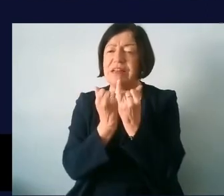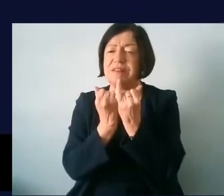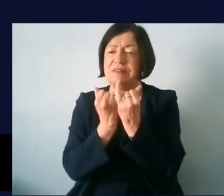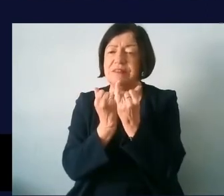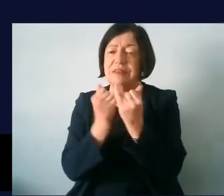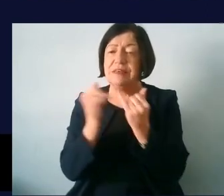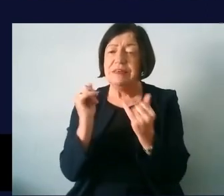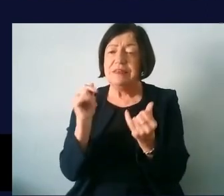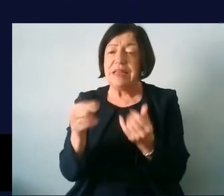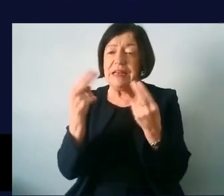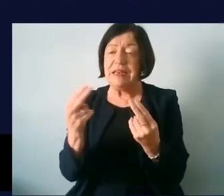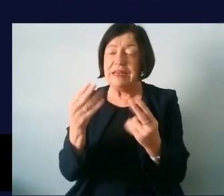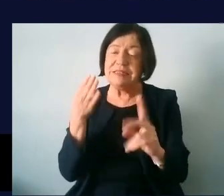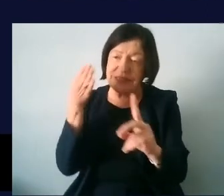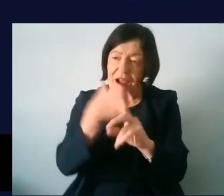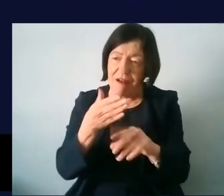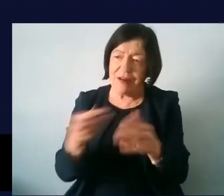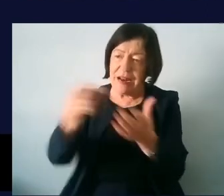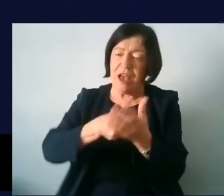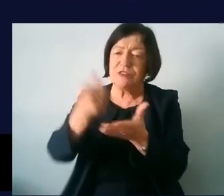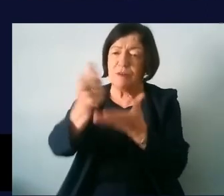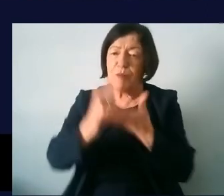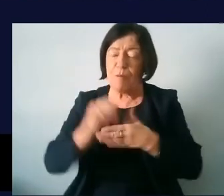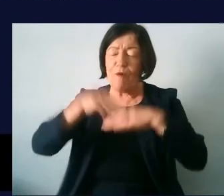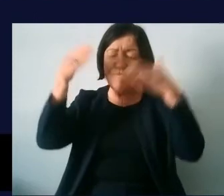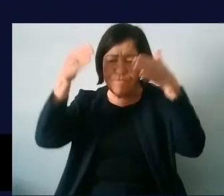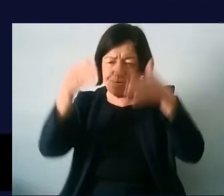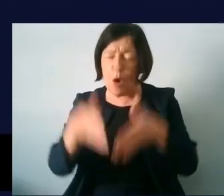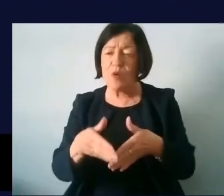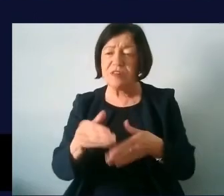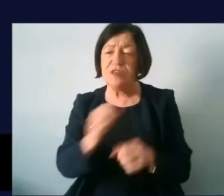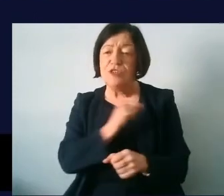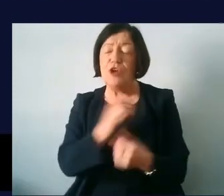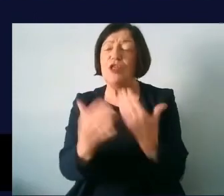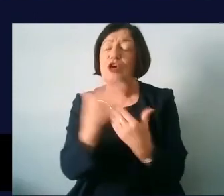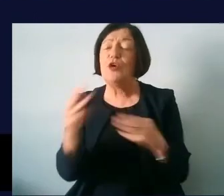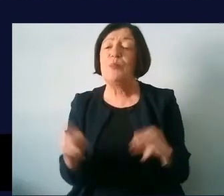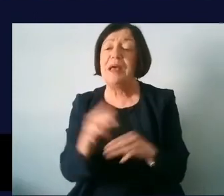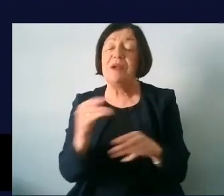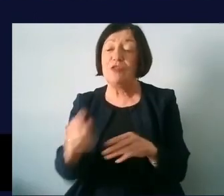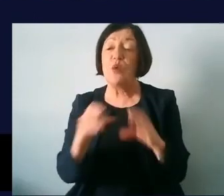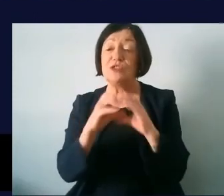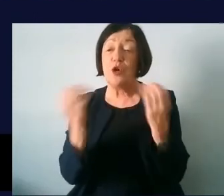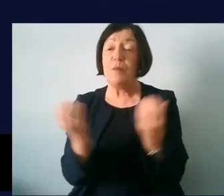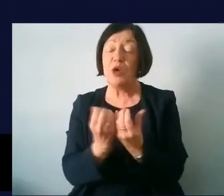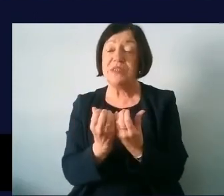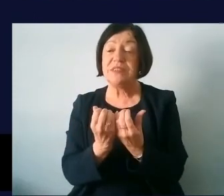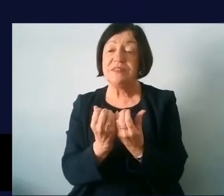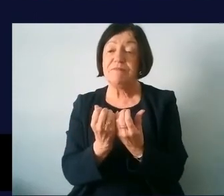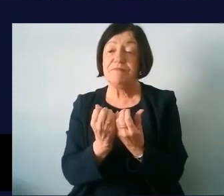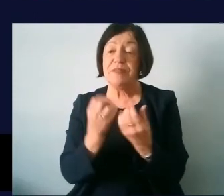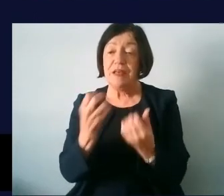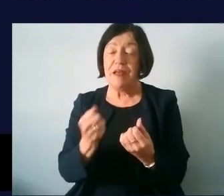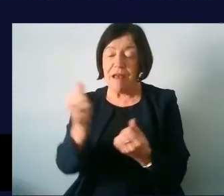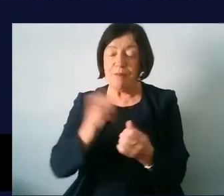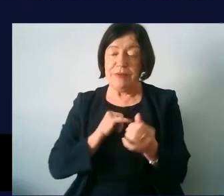you know targeted supports and focused supports to ensure that the young people and those communities are getting to progress